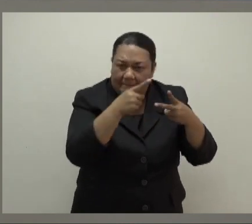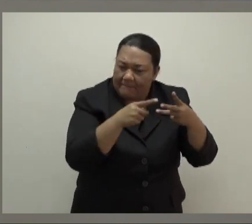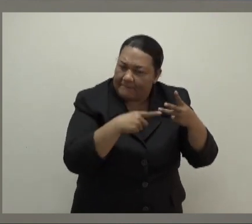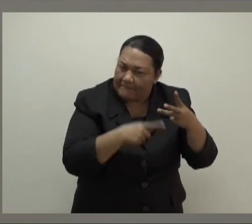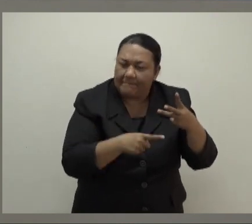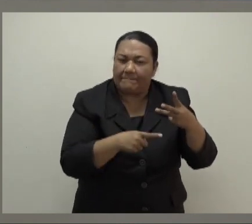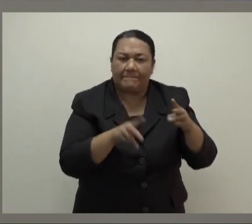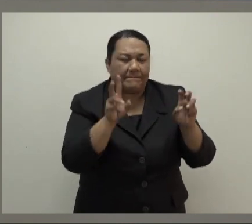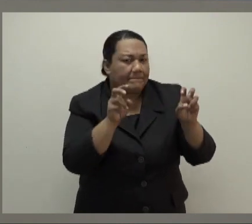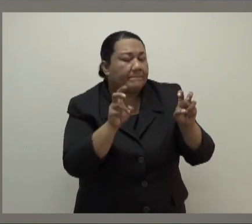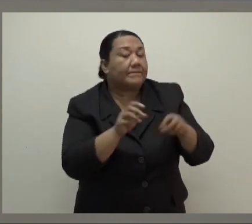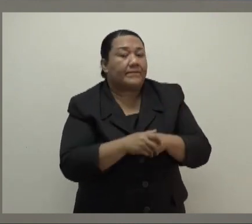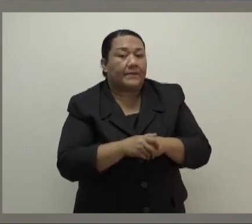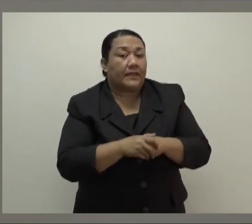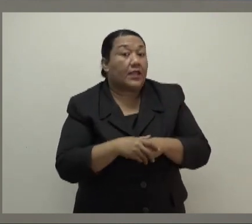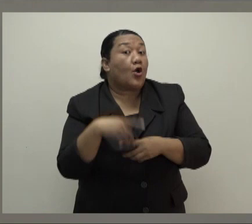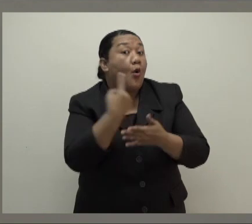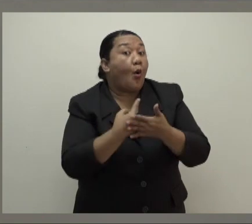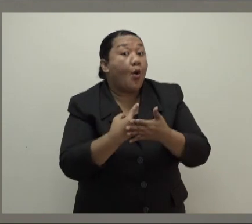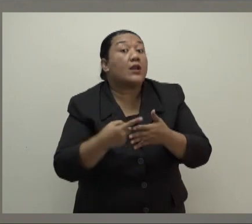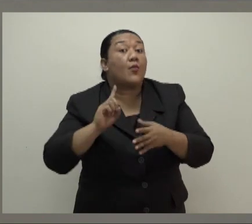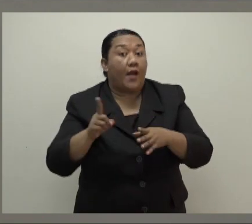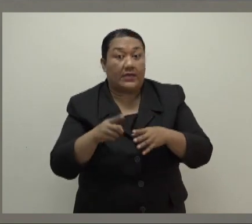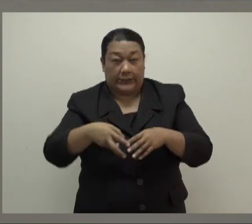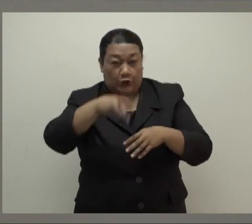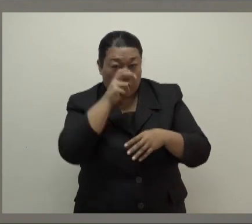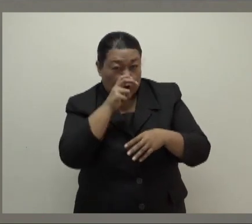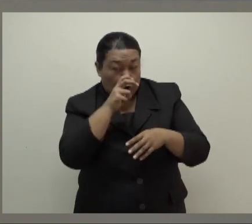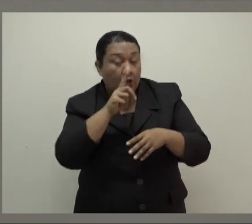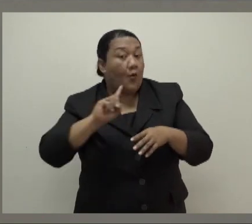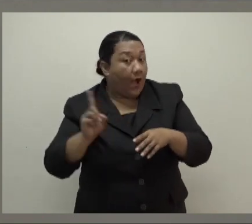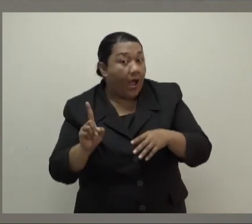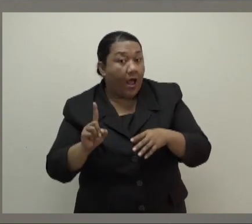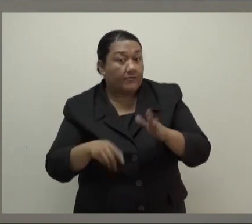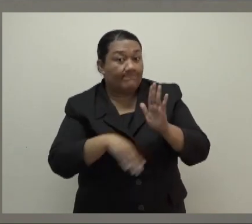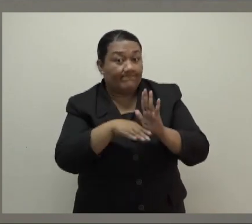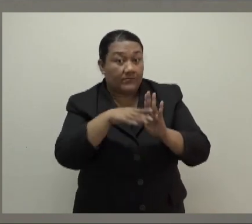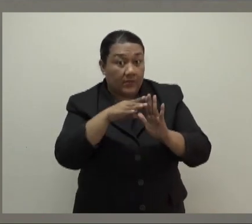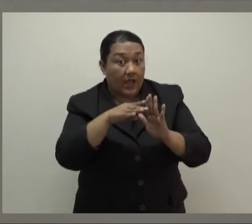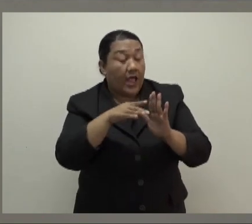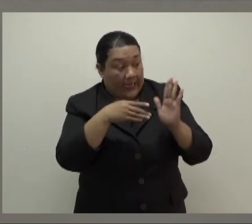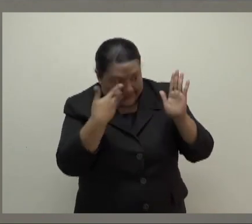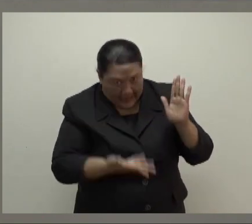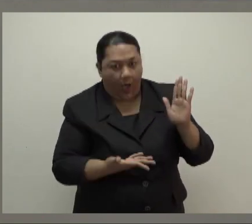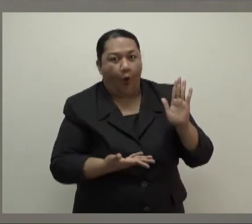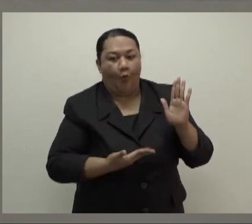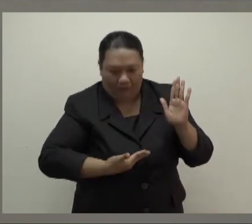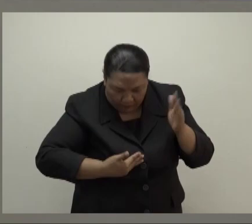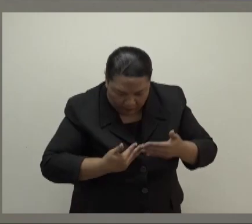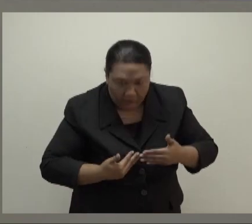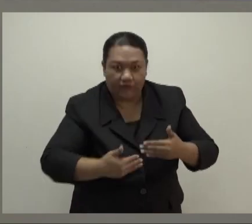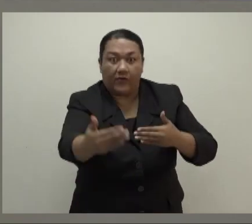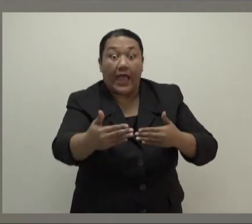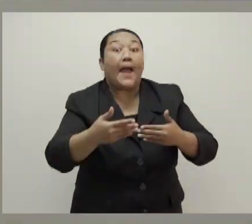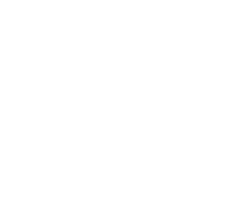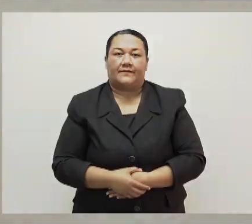people that we will only have restrictions if they are truly necessary and we'll lift them as soon as we can. That is what is